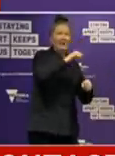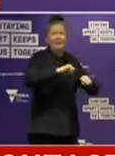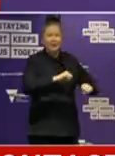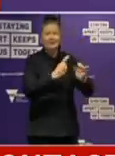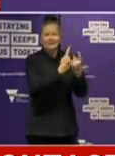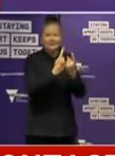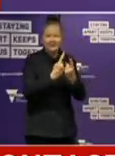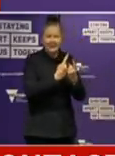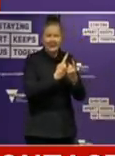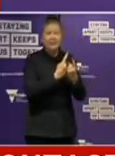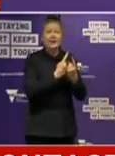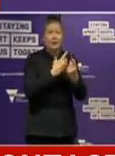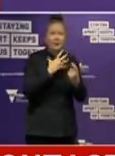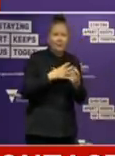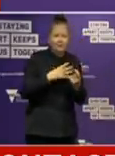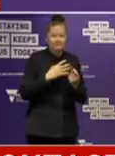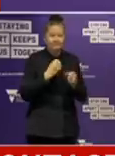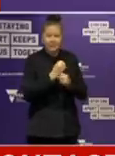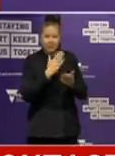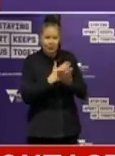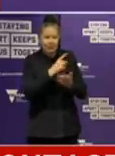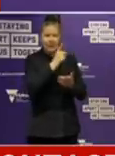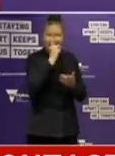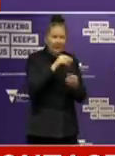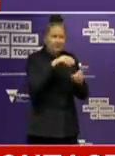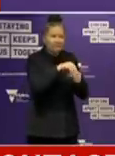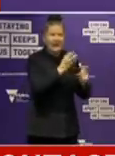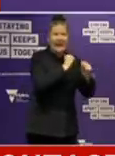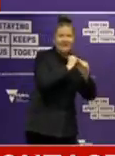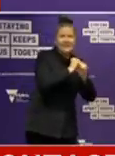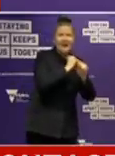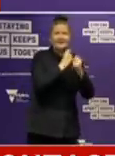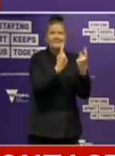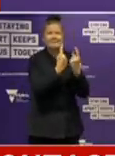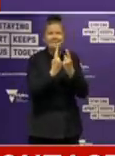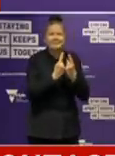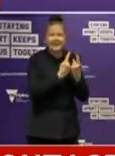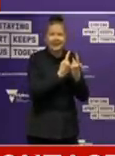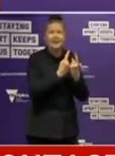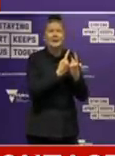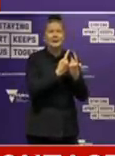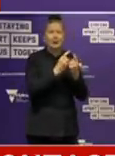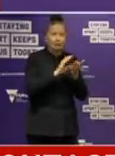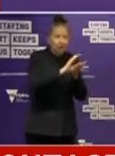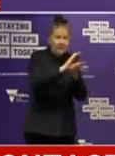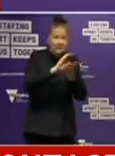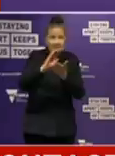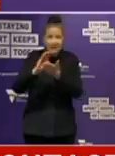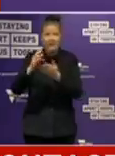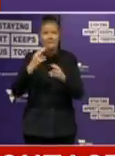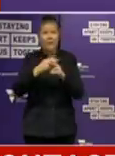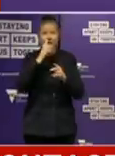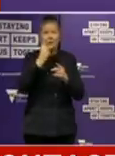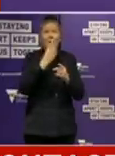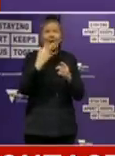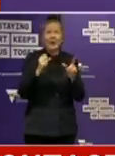training and to invest in advertising and the like. Those grants will be available to both licensed and unlicensed